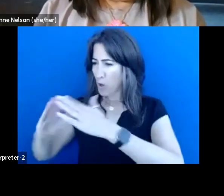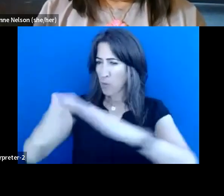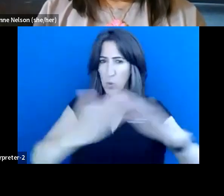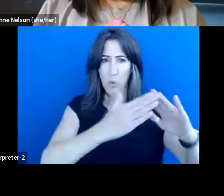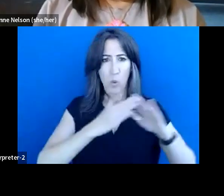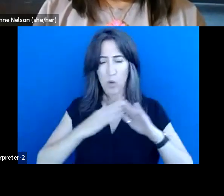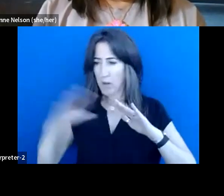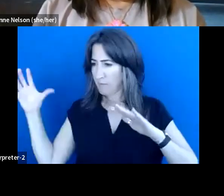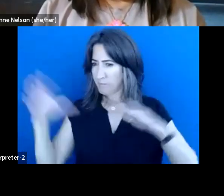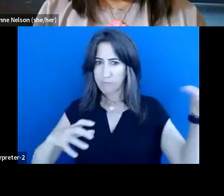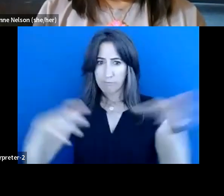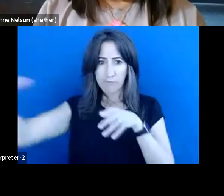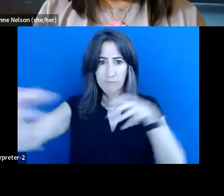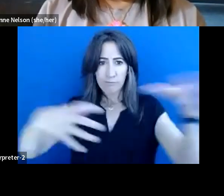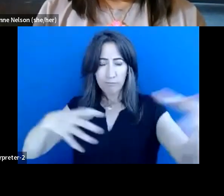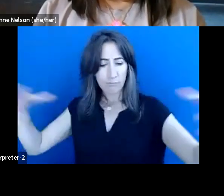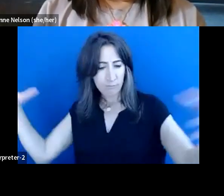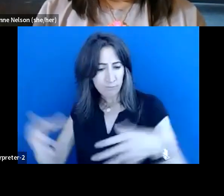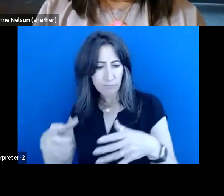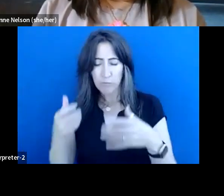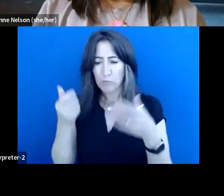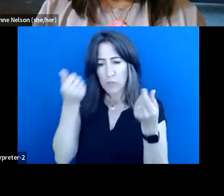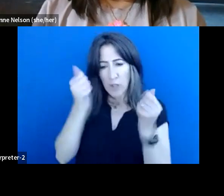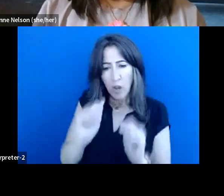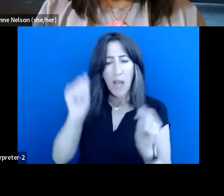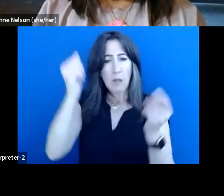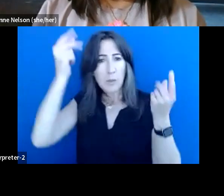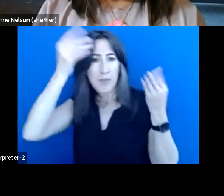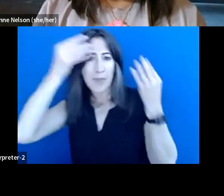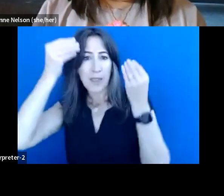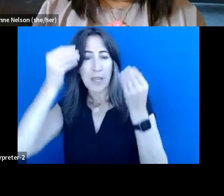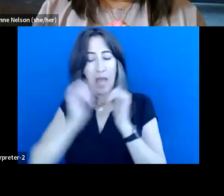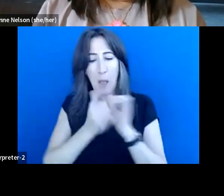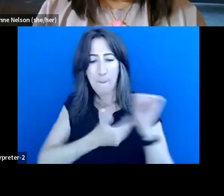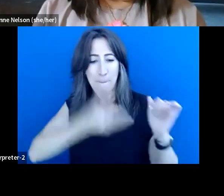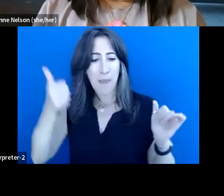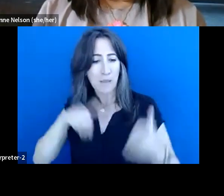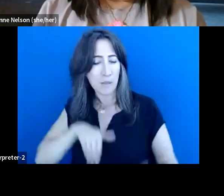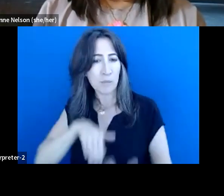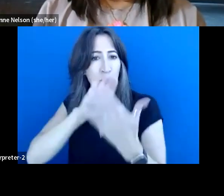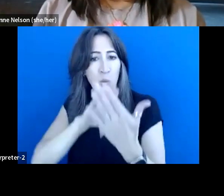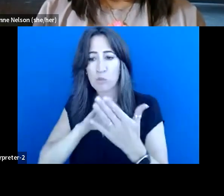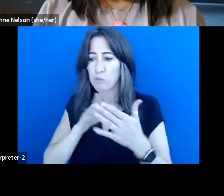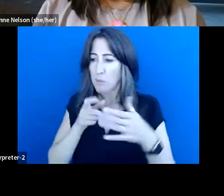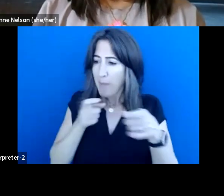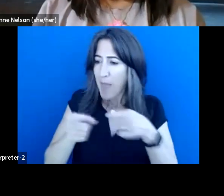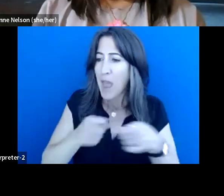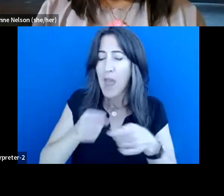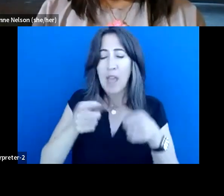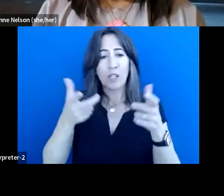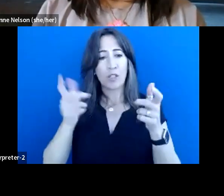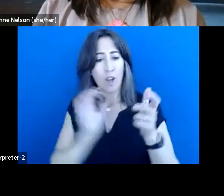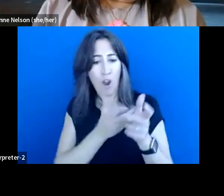of a way in which we can manage our territories, uh, build sustainability within our